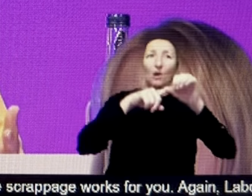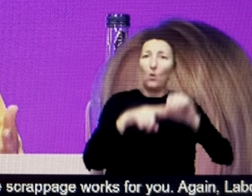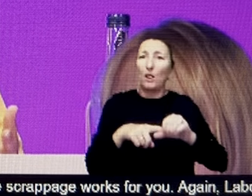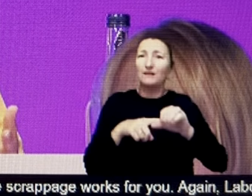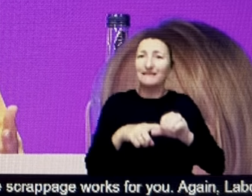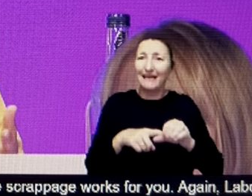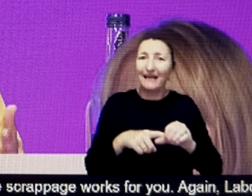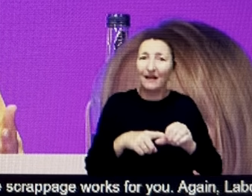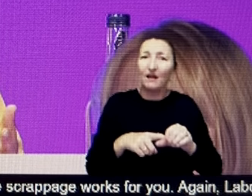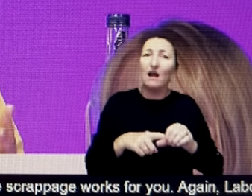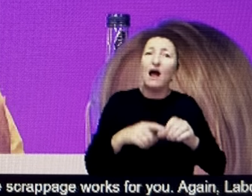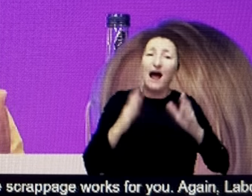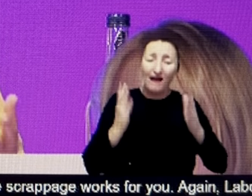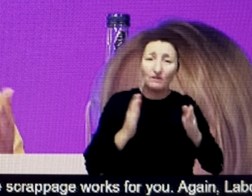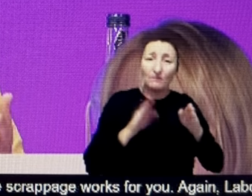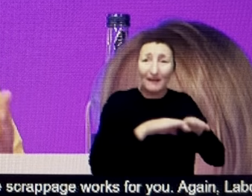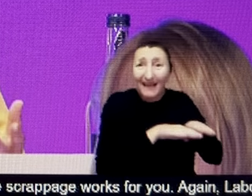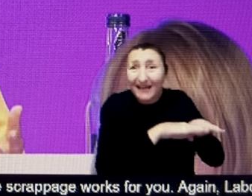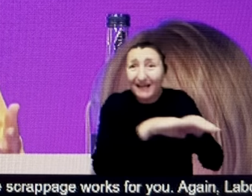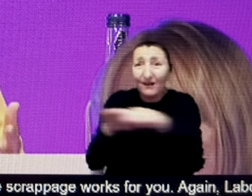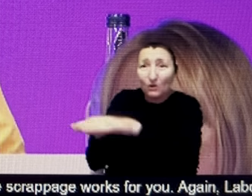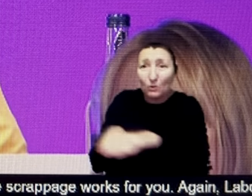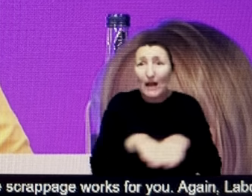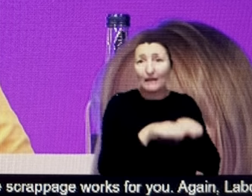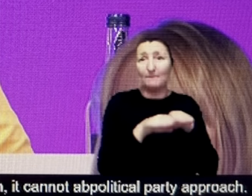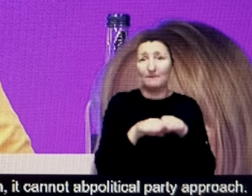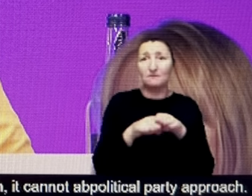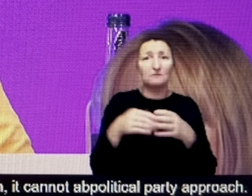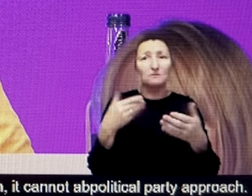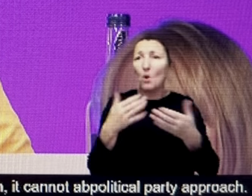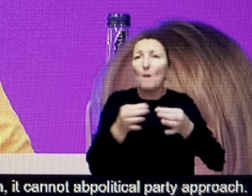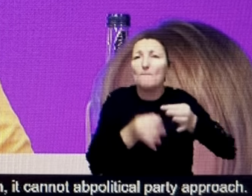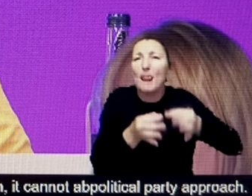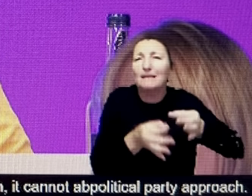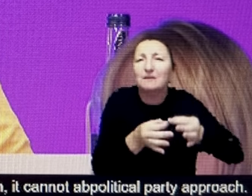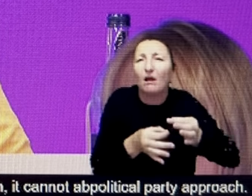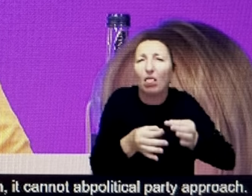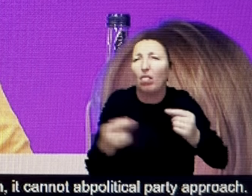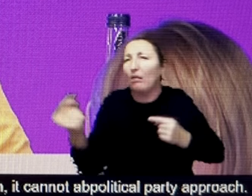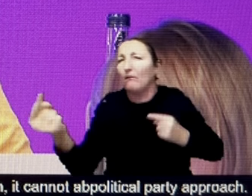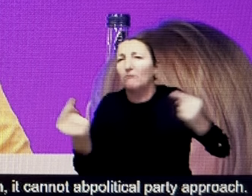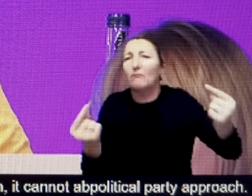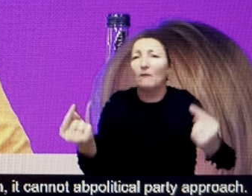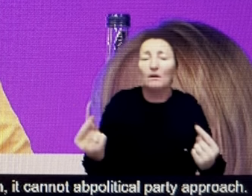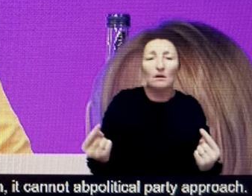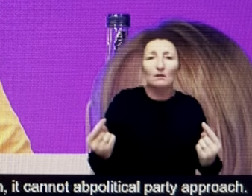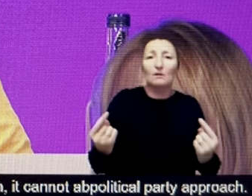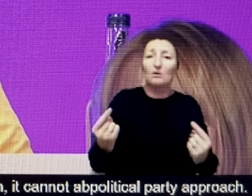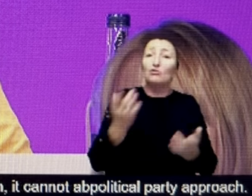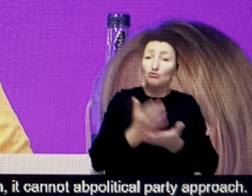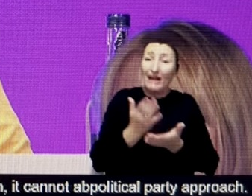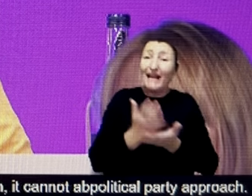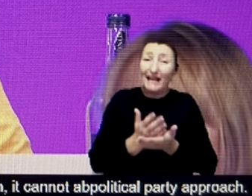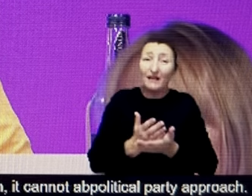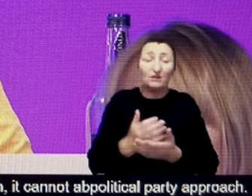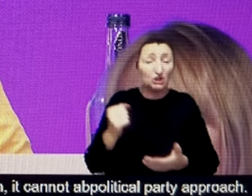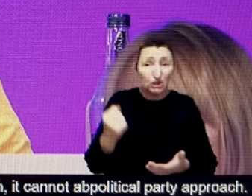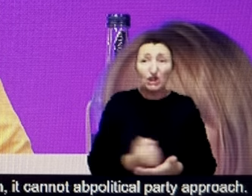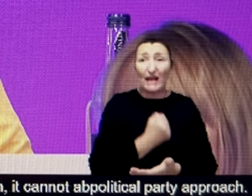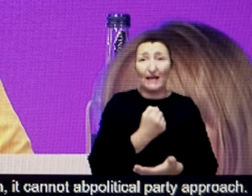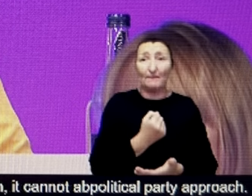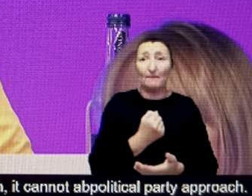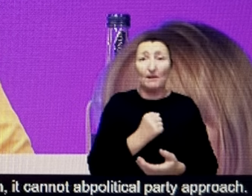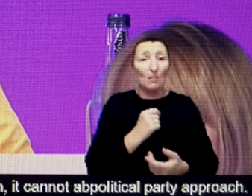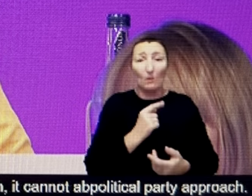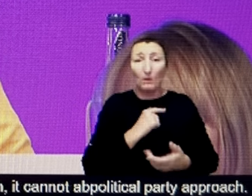Everyone needs to work together. And it's a real shame that Labour didn't support the Liberal Democrats on these two amendments. And I'm really pleased that the others did.